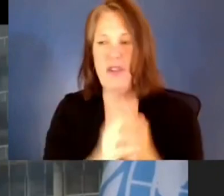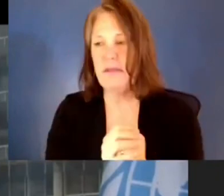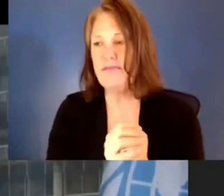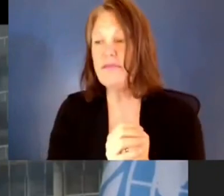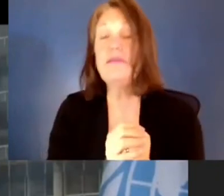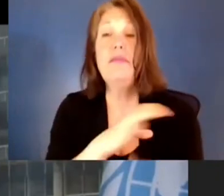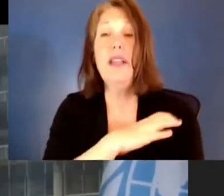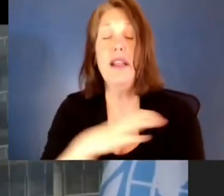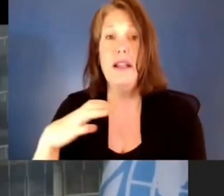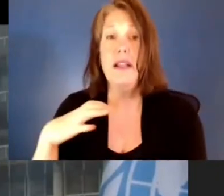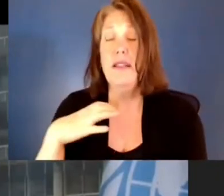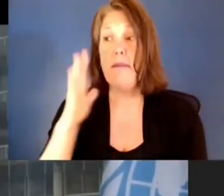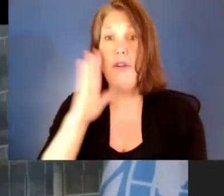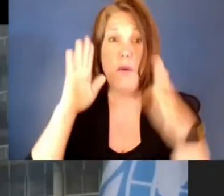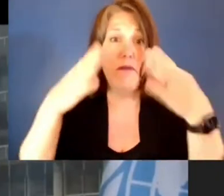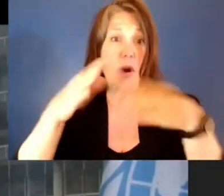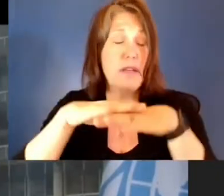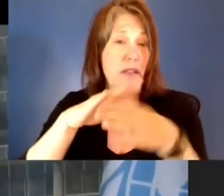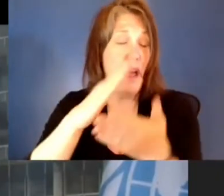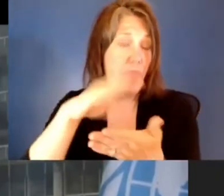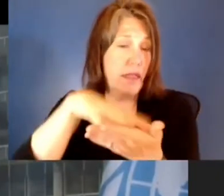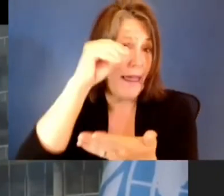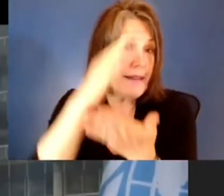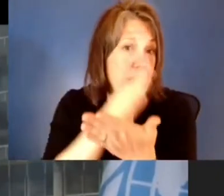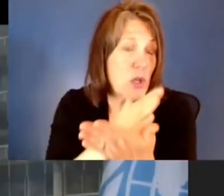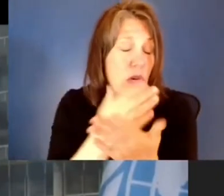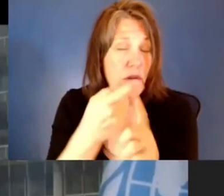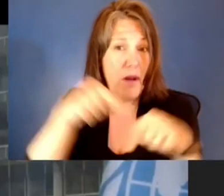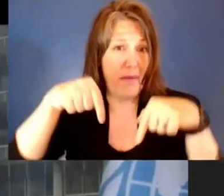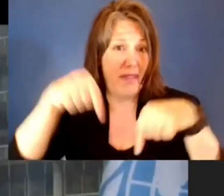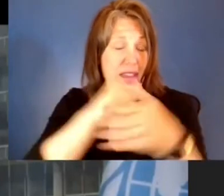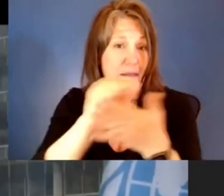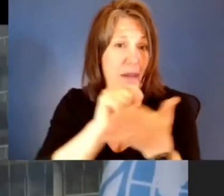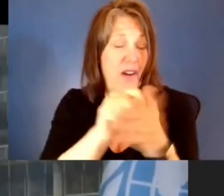lessons to be learned from this period and especially on the importance of distance learning.